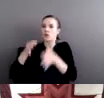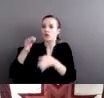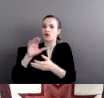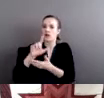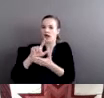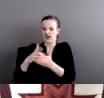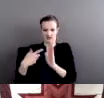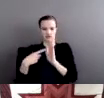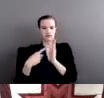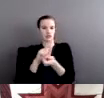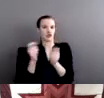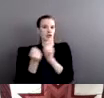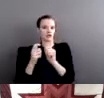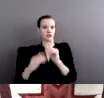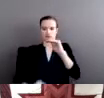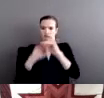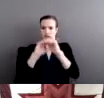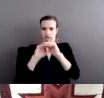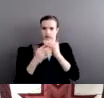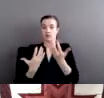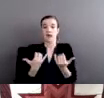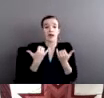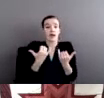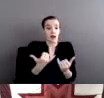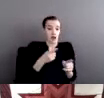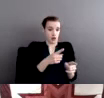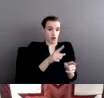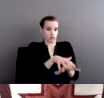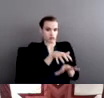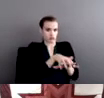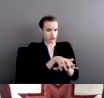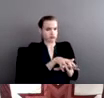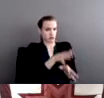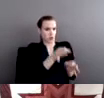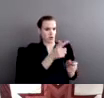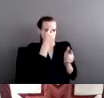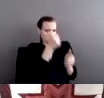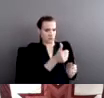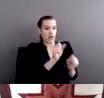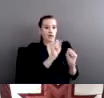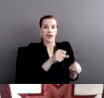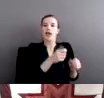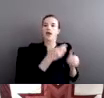tribes the option of sentencing a perpetrator to up to nine years.